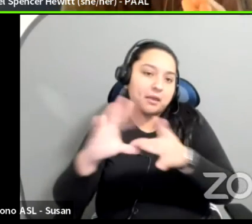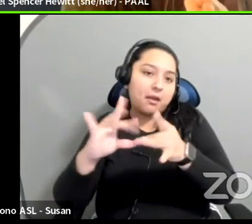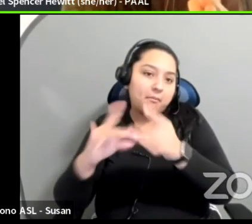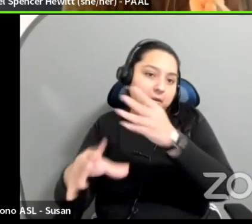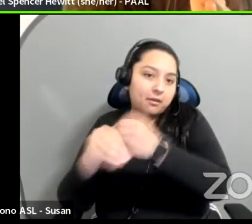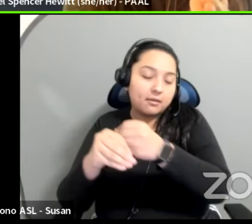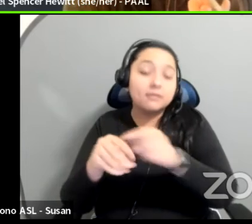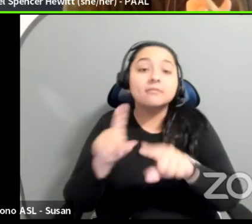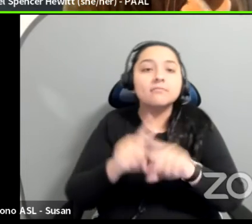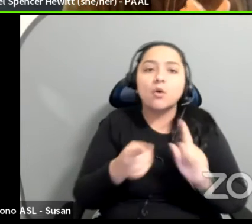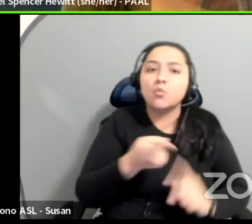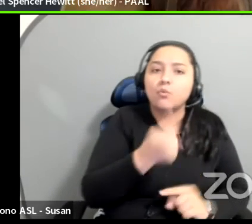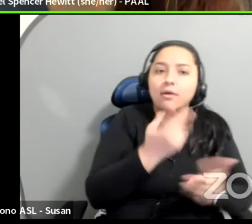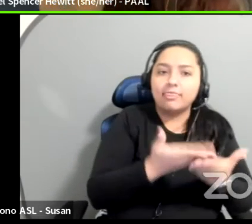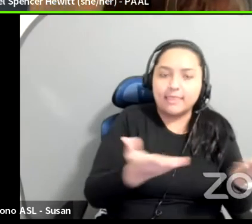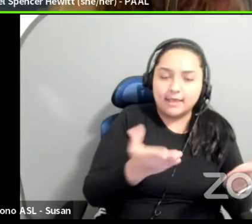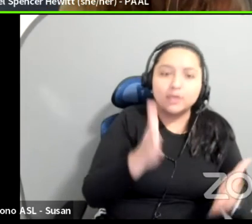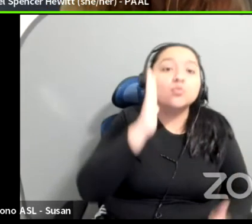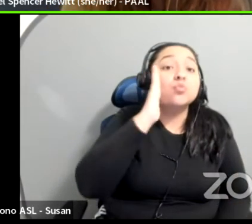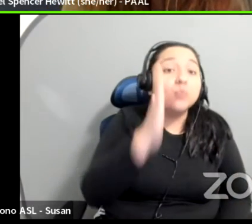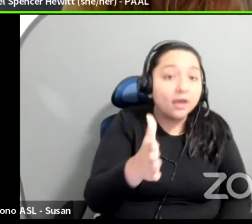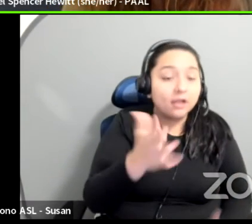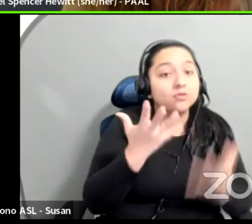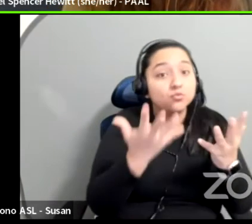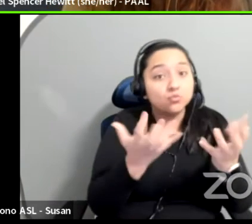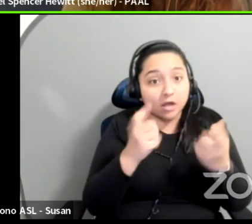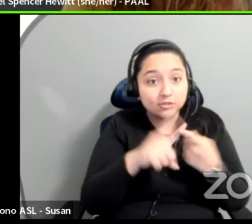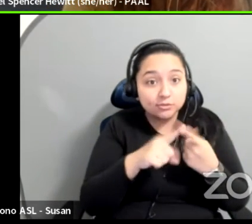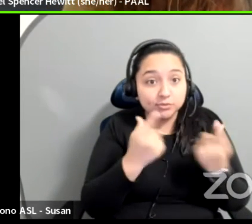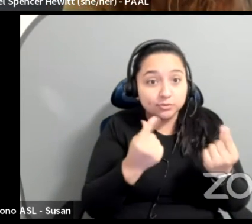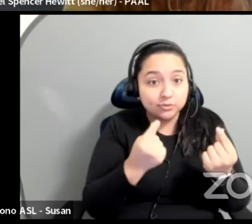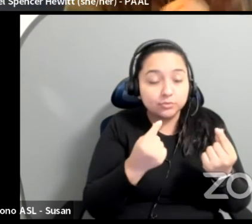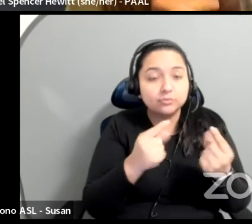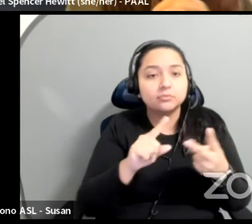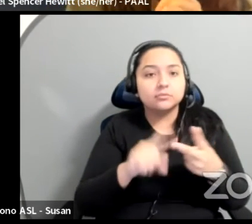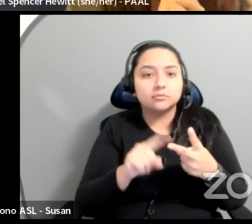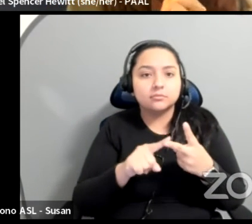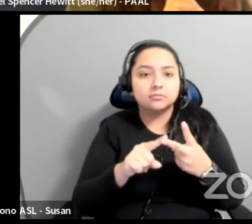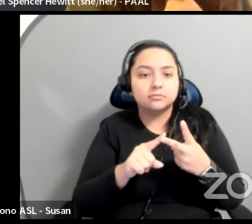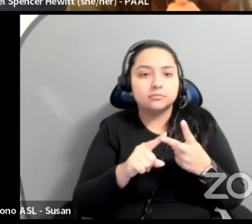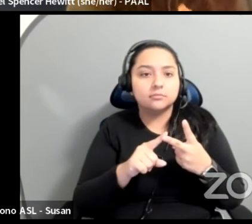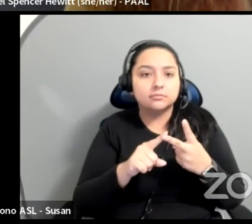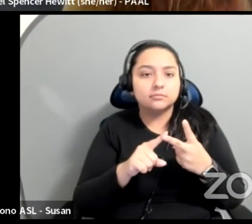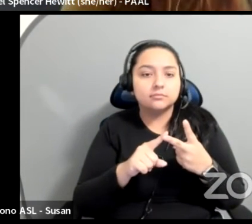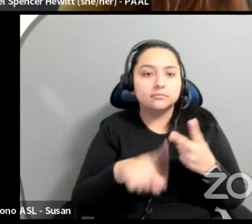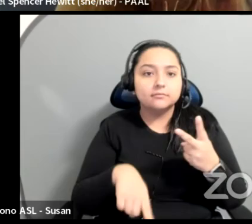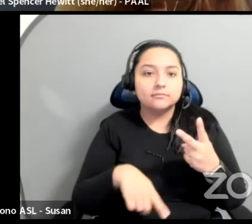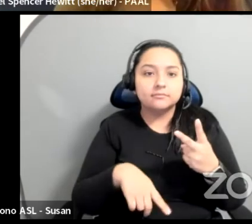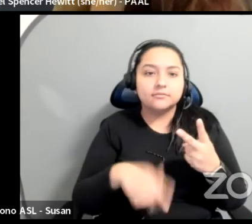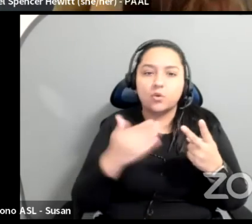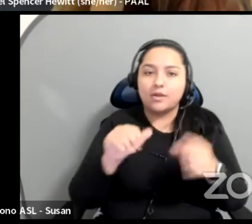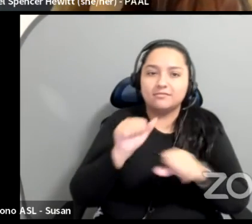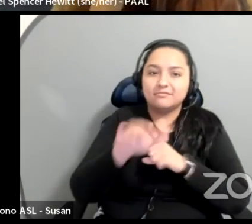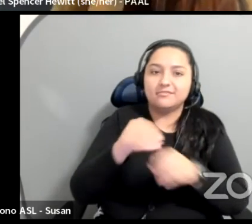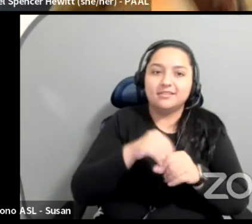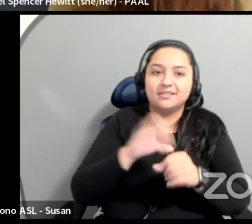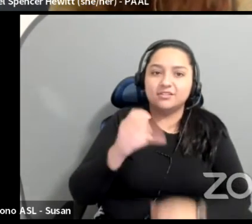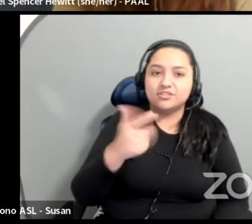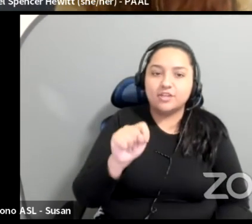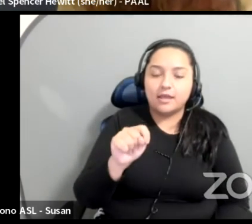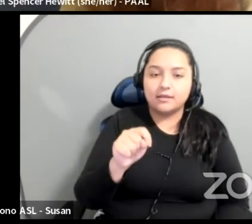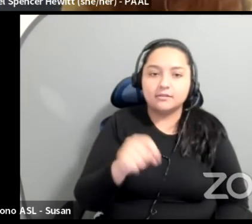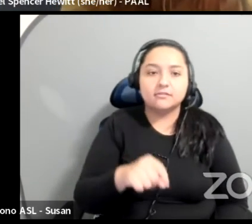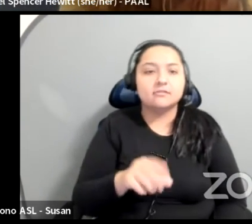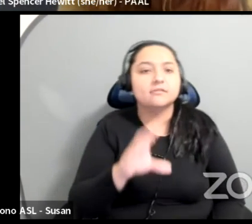to that, give yourself your own timeline, but throw that in the chat, be bold, be brave. Just as a reminder, there's super easy things. Like we talked about just